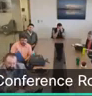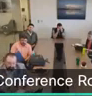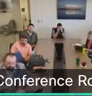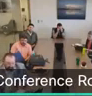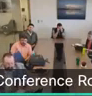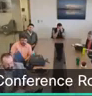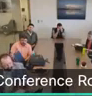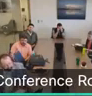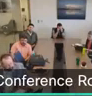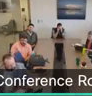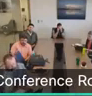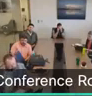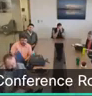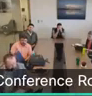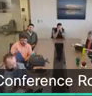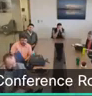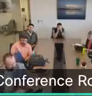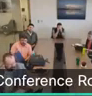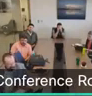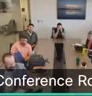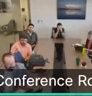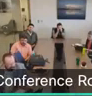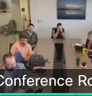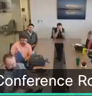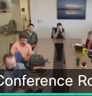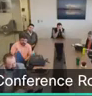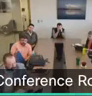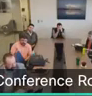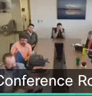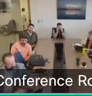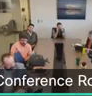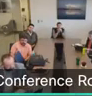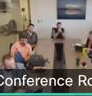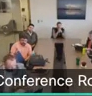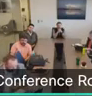for residents and non-residents. They charge non-residents a little bit higher fee.